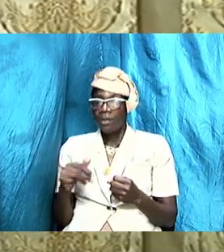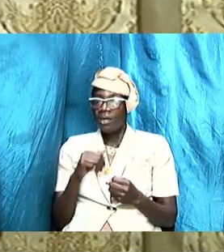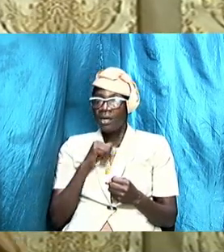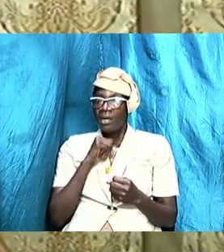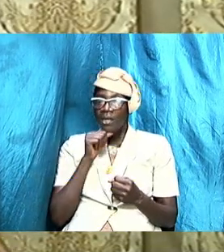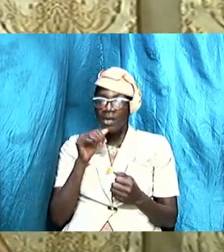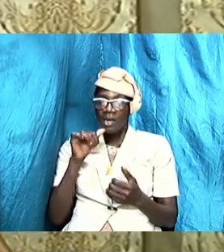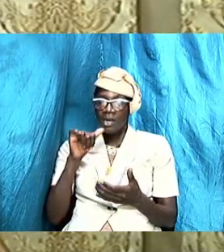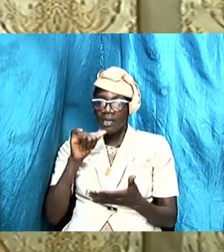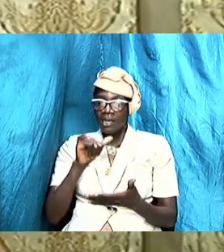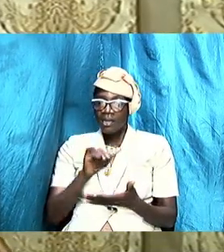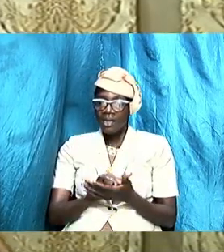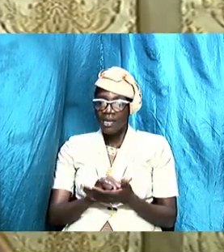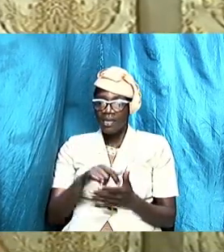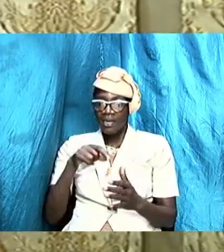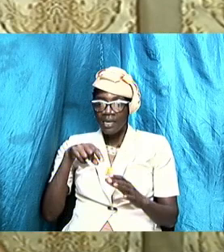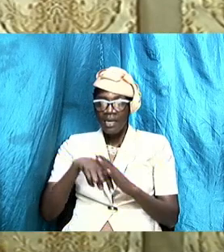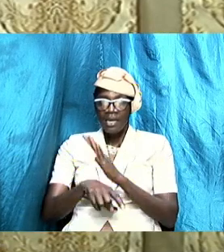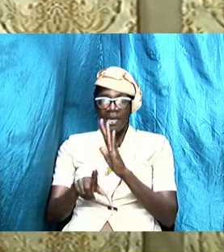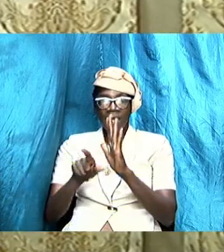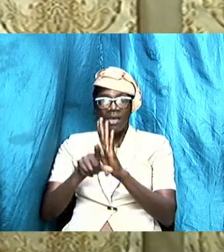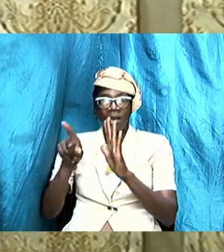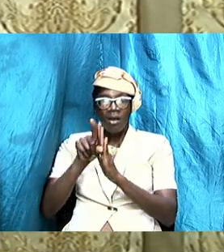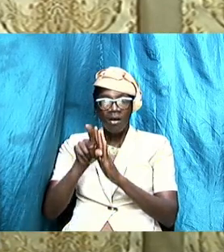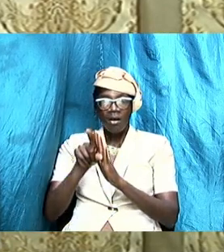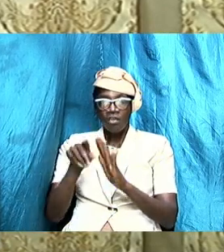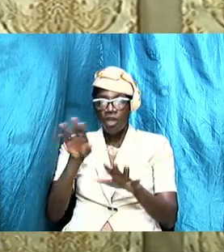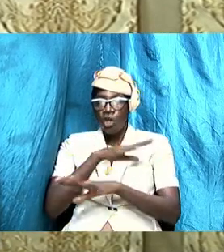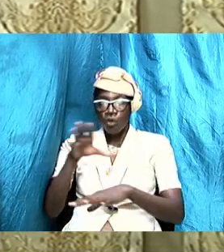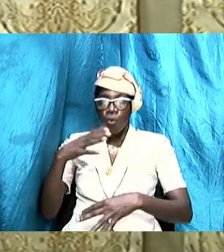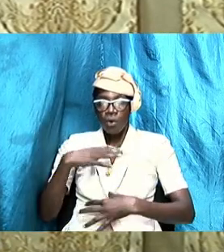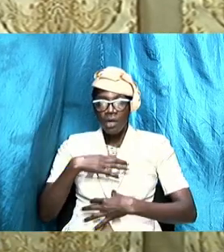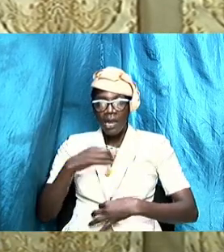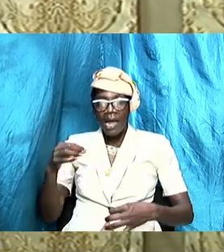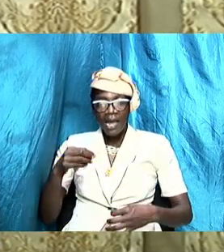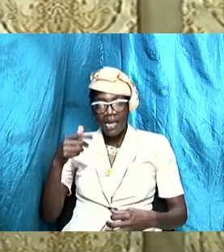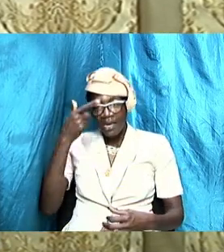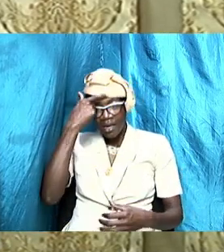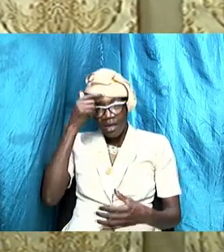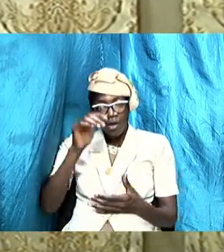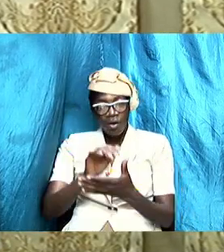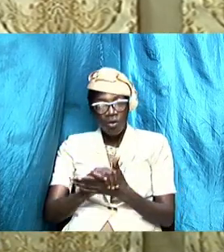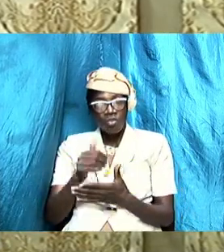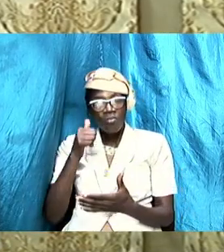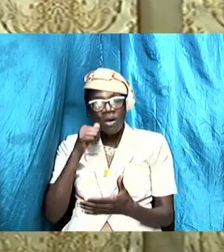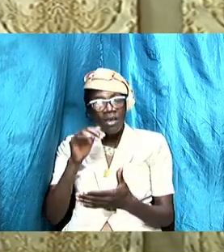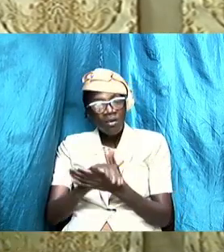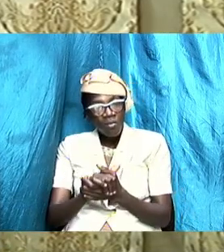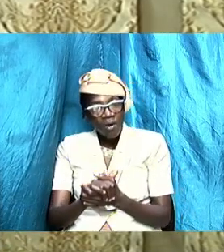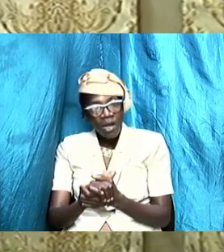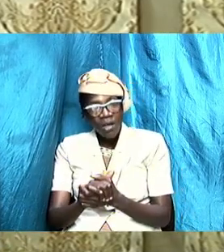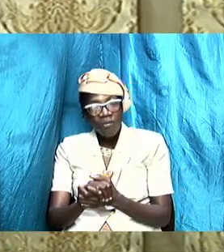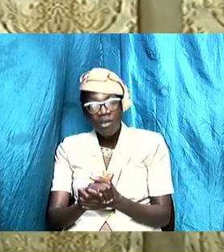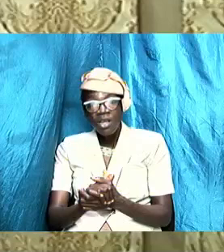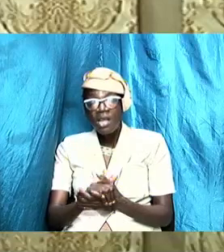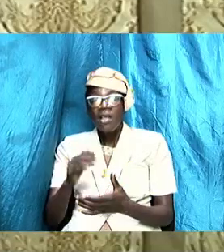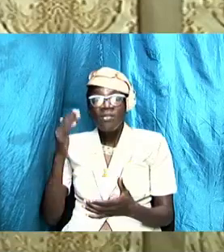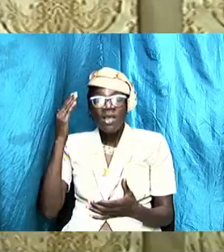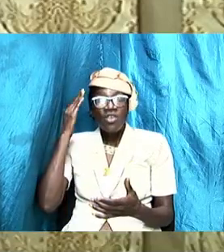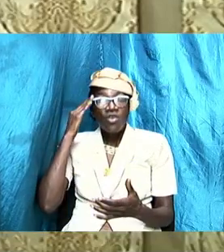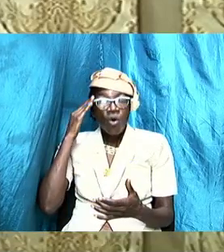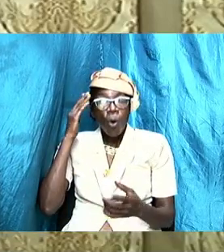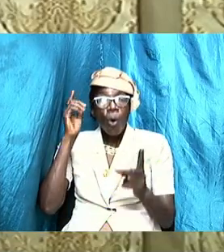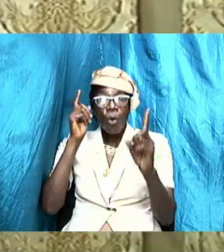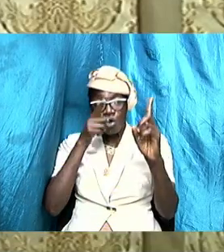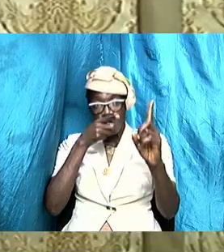-laws hate your spouse it is just that they know you because you grew with them over the years and they